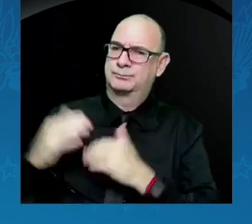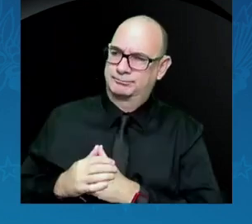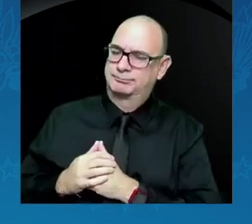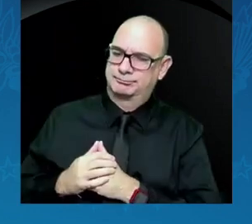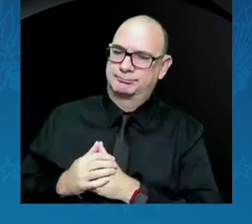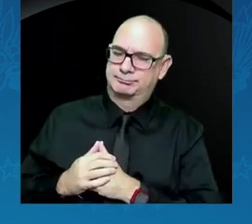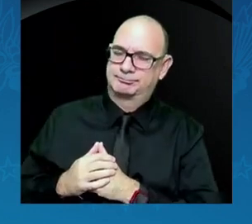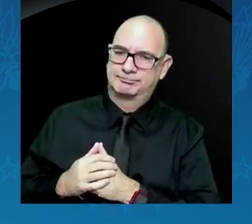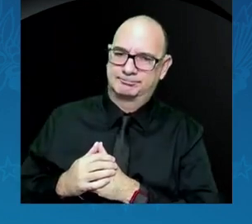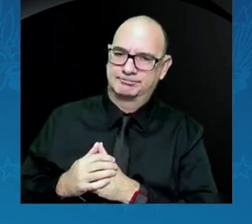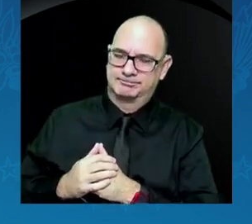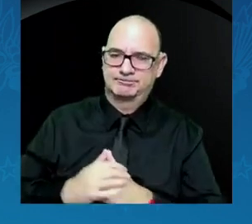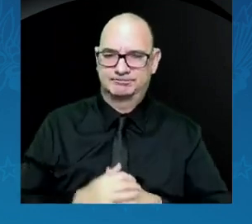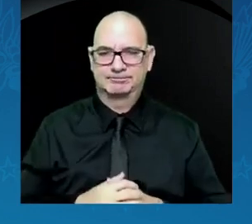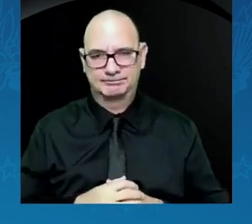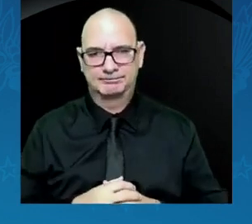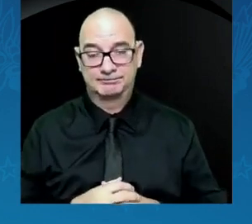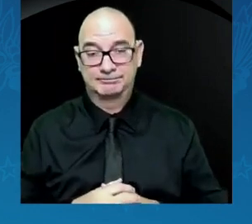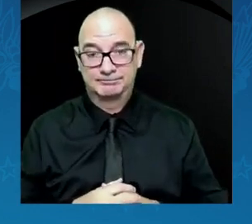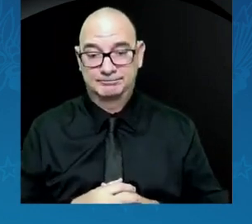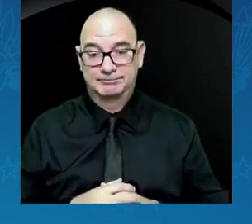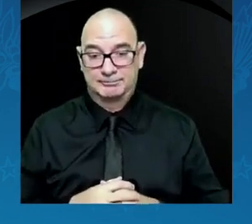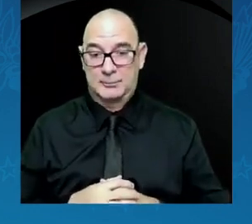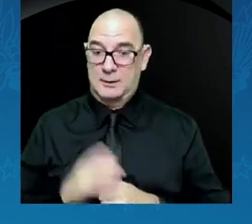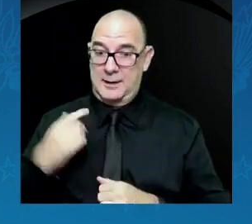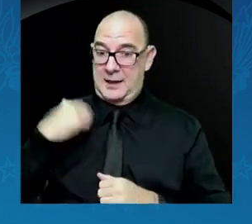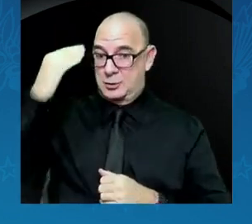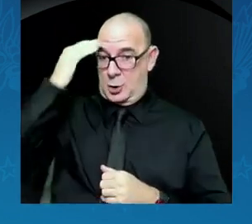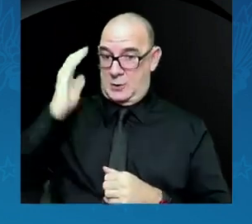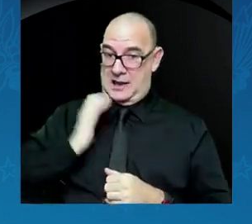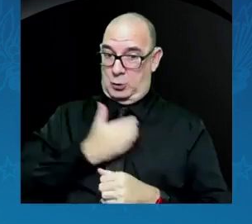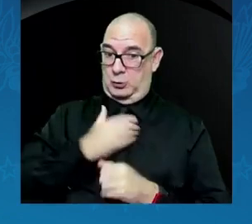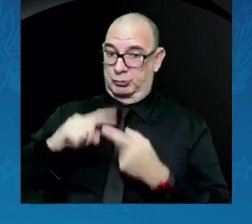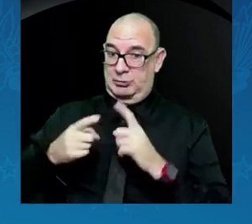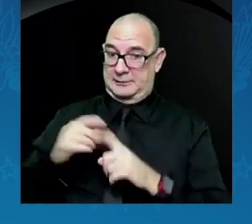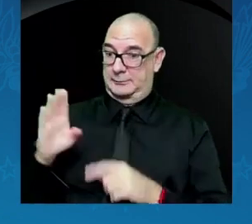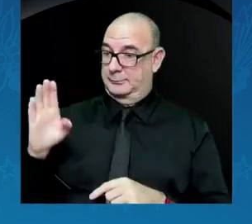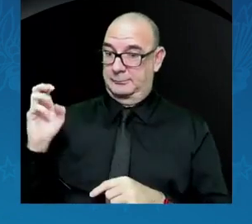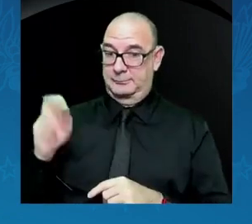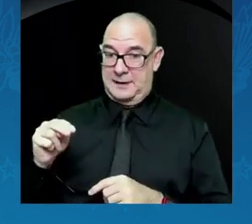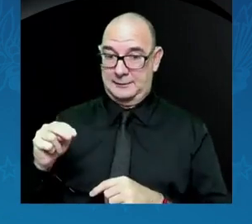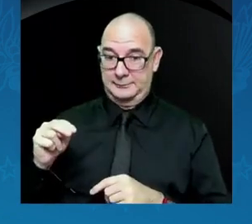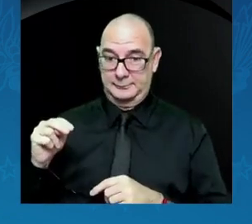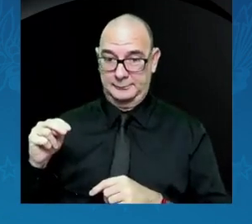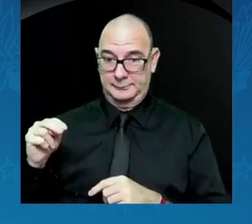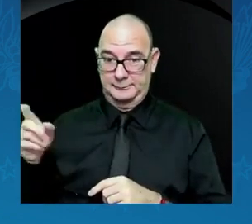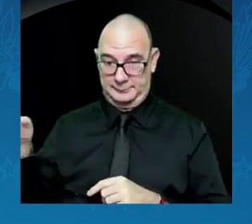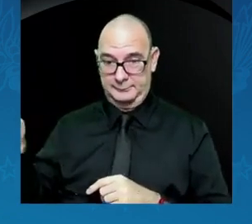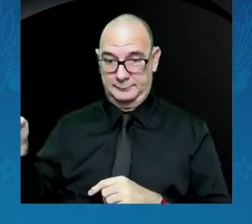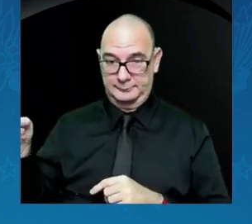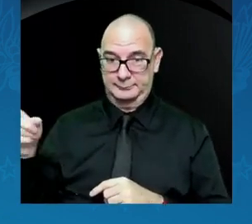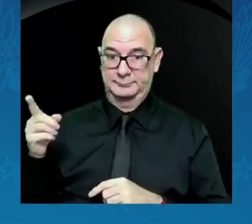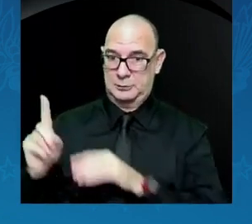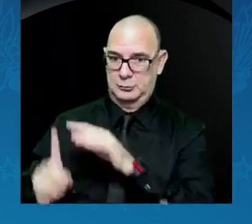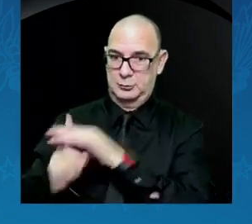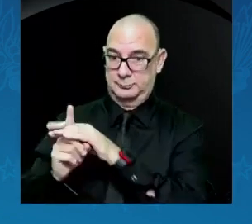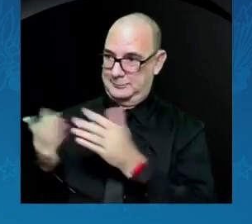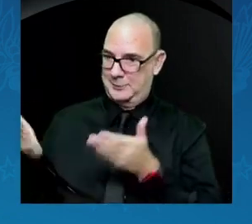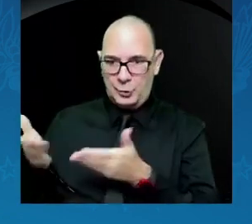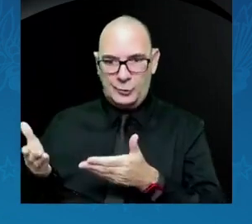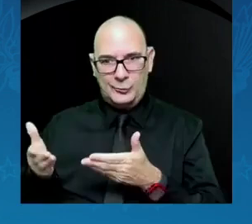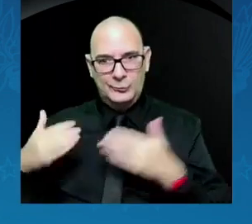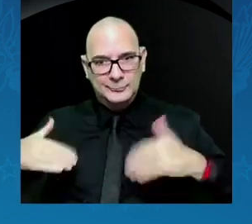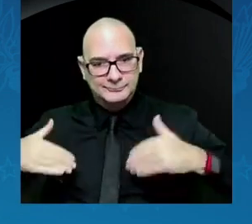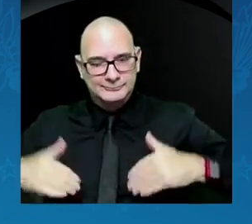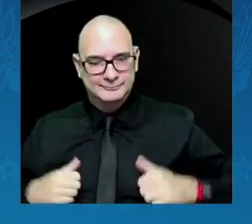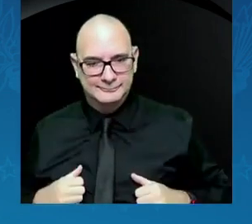And I know our friend Ben Cardin was going to be here, as well as Majority Leader Steny Hoyer. And they,